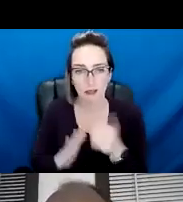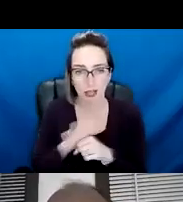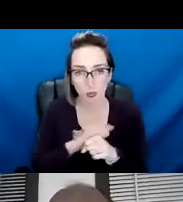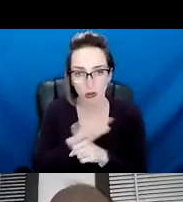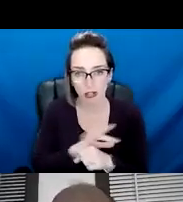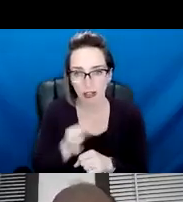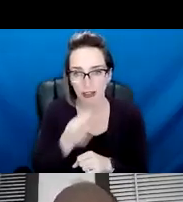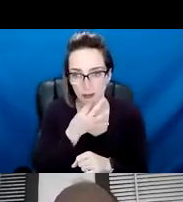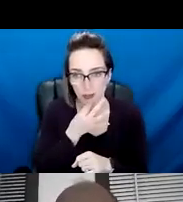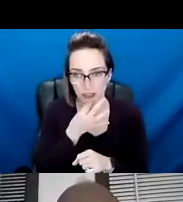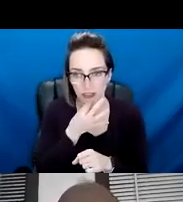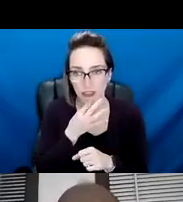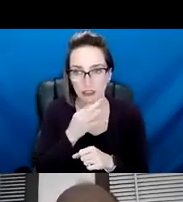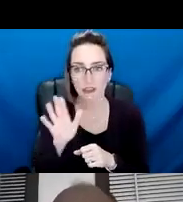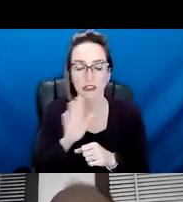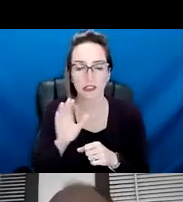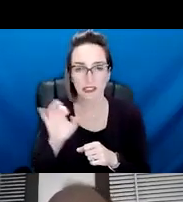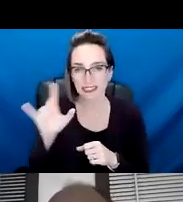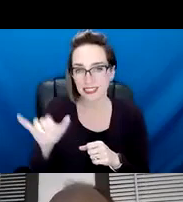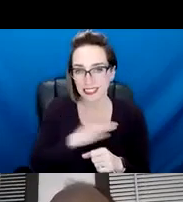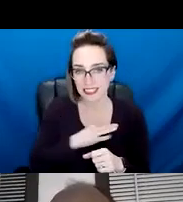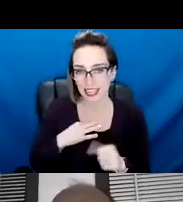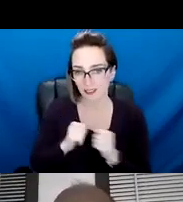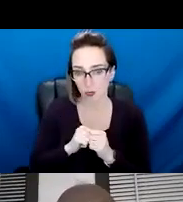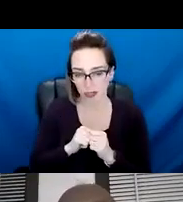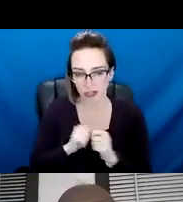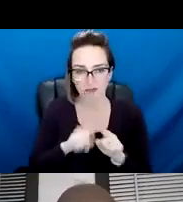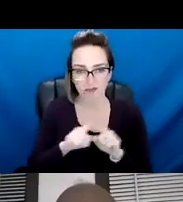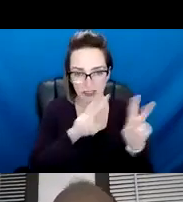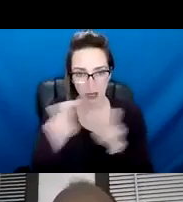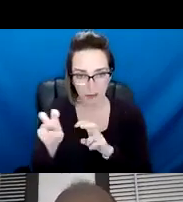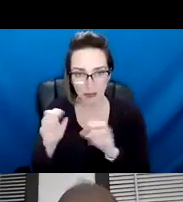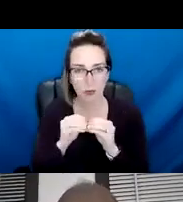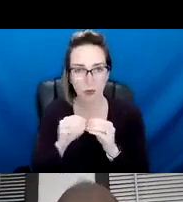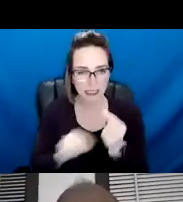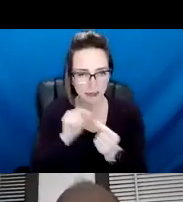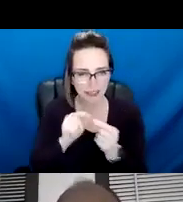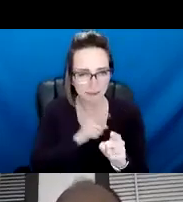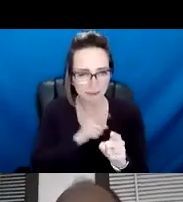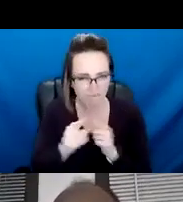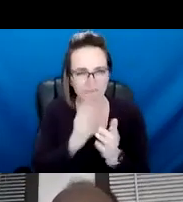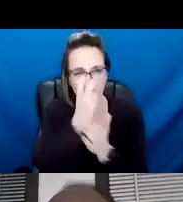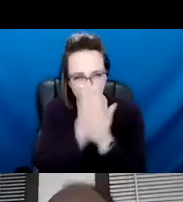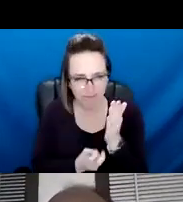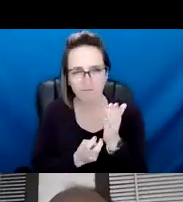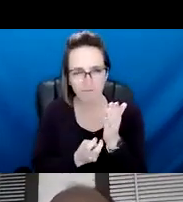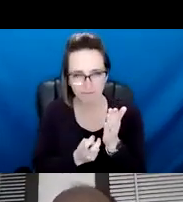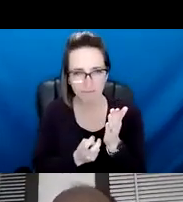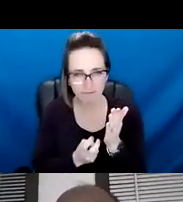experts and city staff on specific topics, um, to do more of a deep dive, um, into, uh,